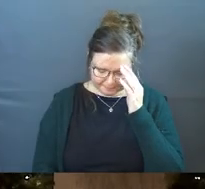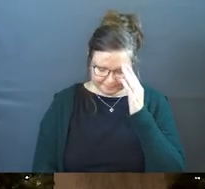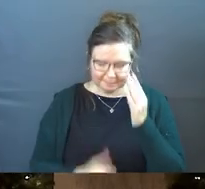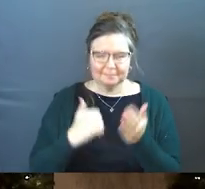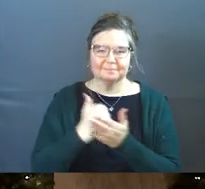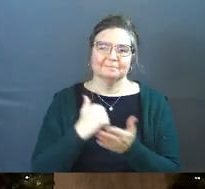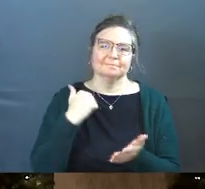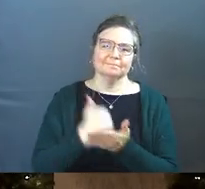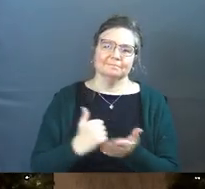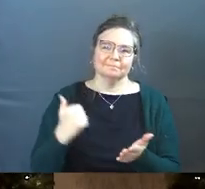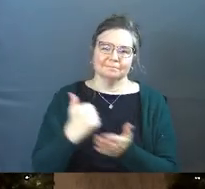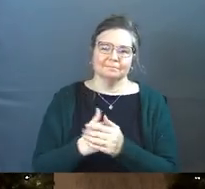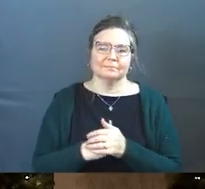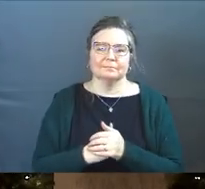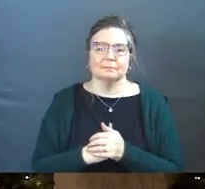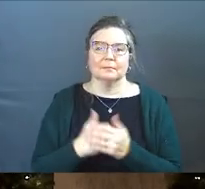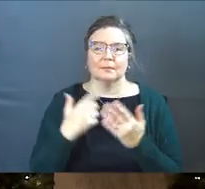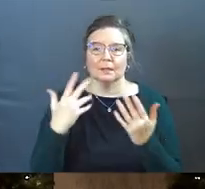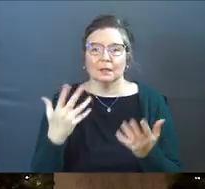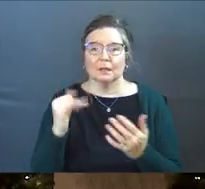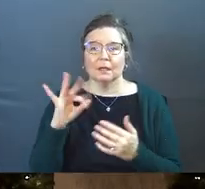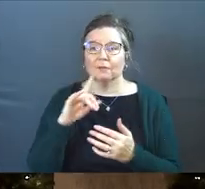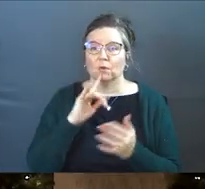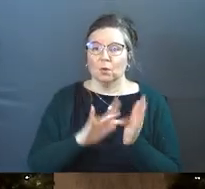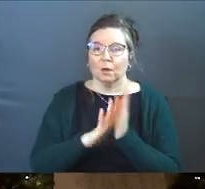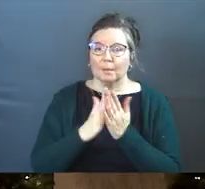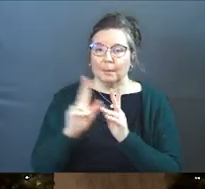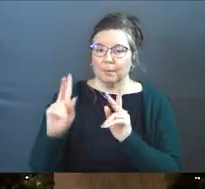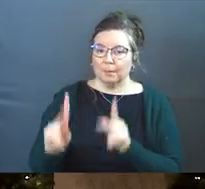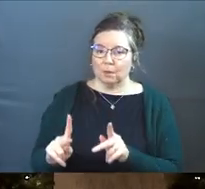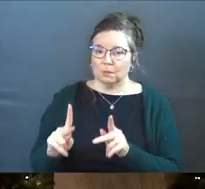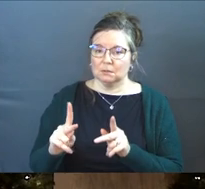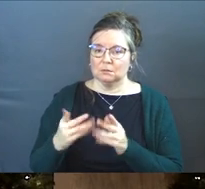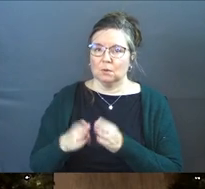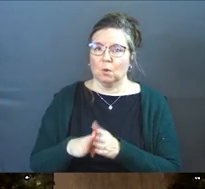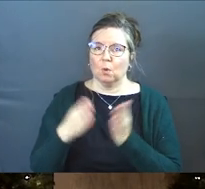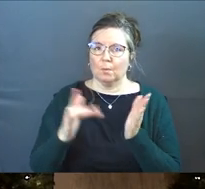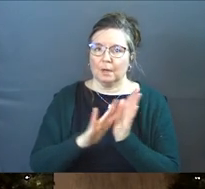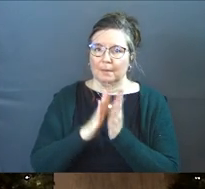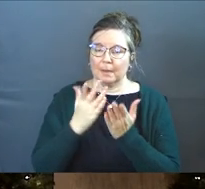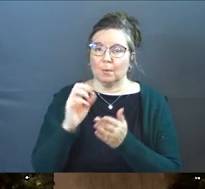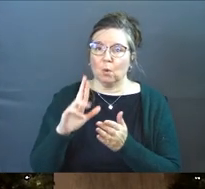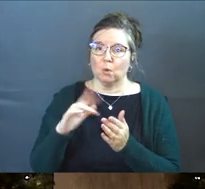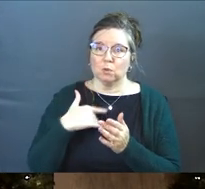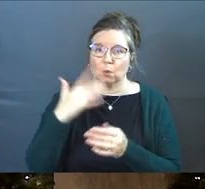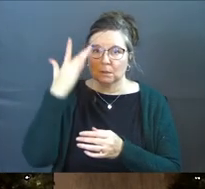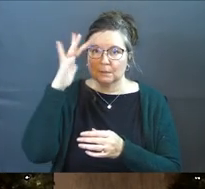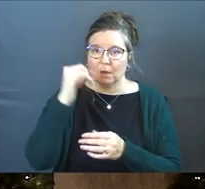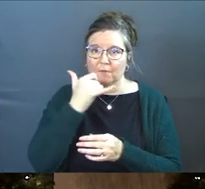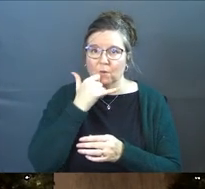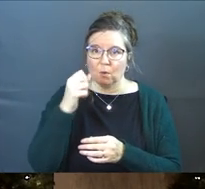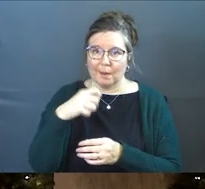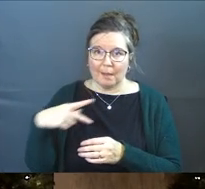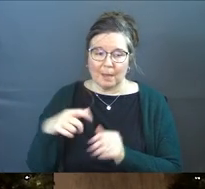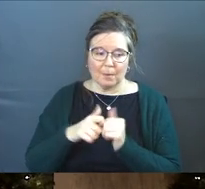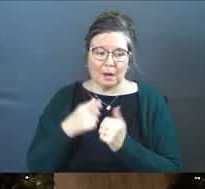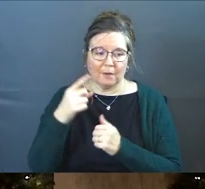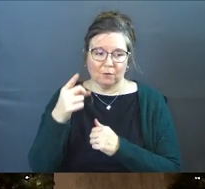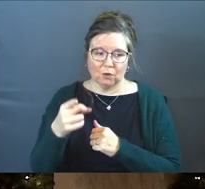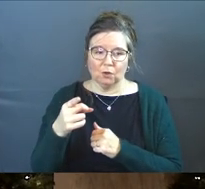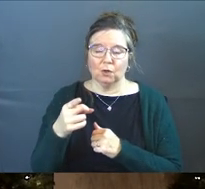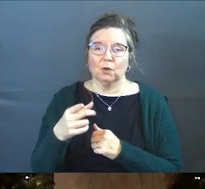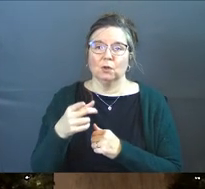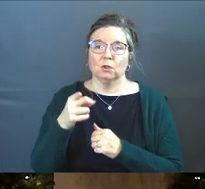Amen, amen, amen. If you're a Bible person, open up your Bible or your smartphone app or however